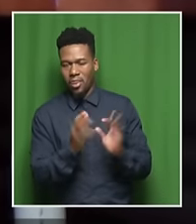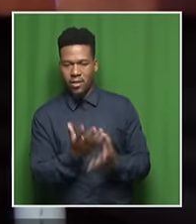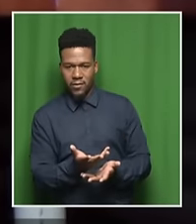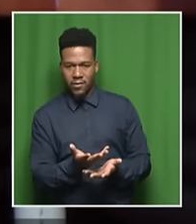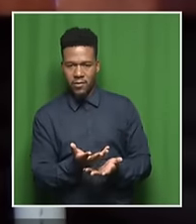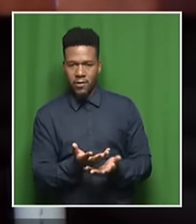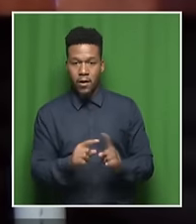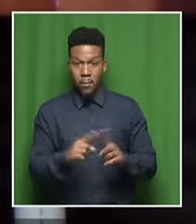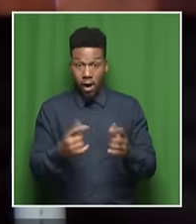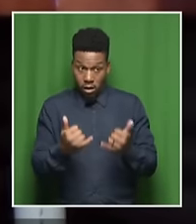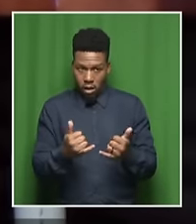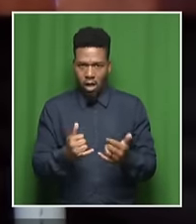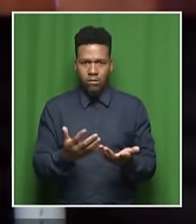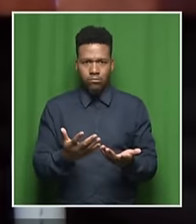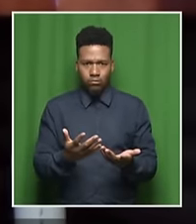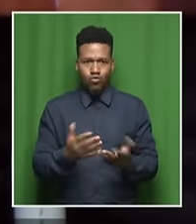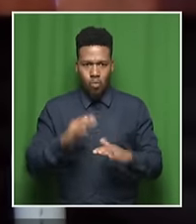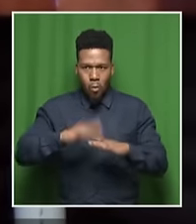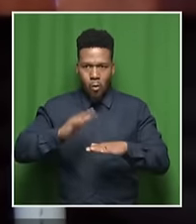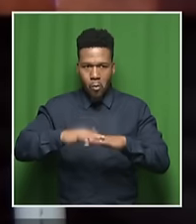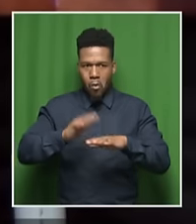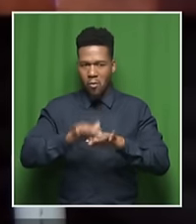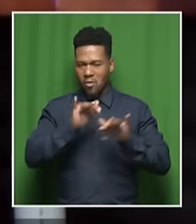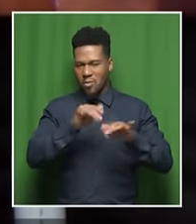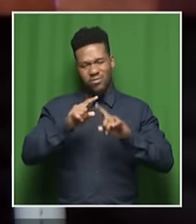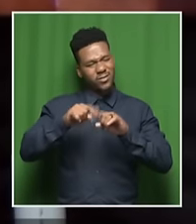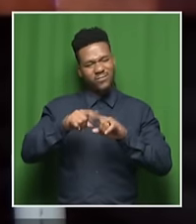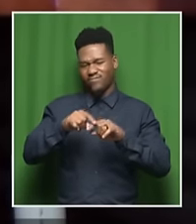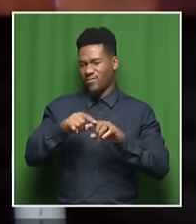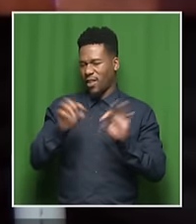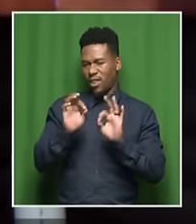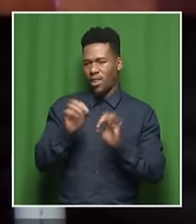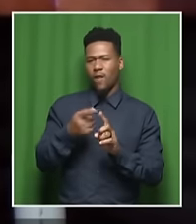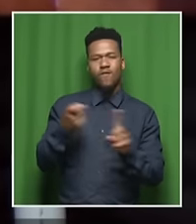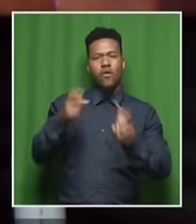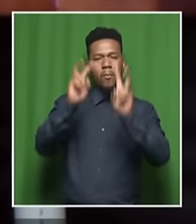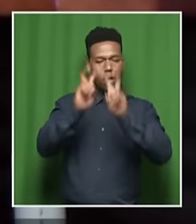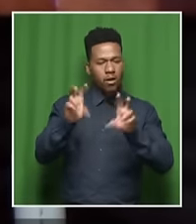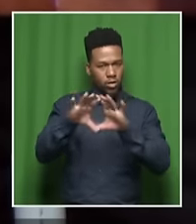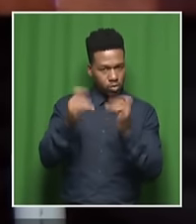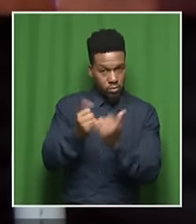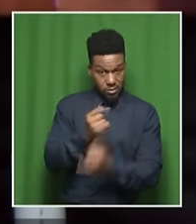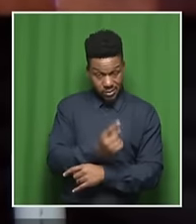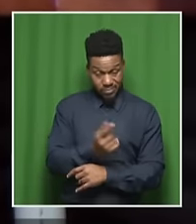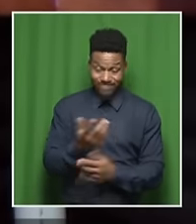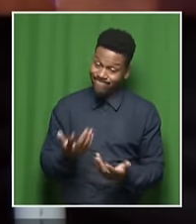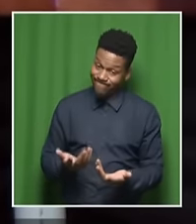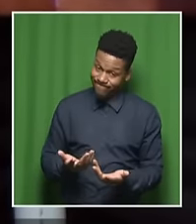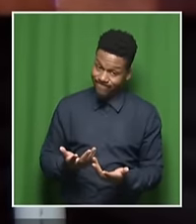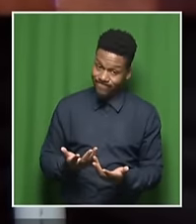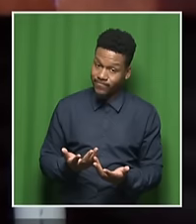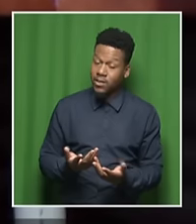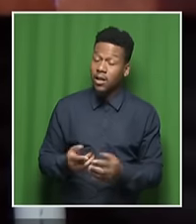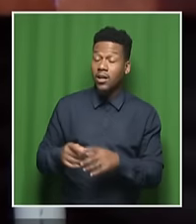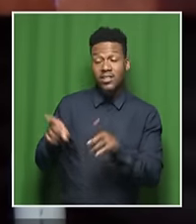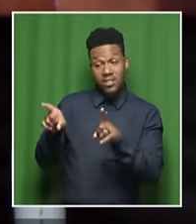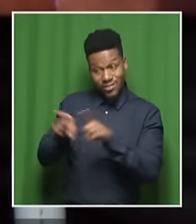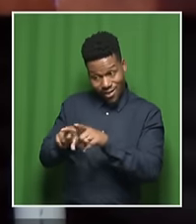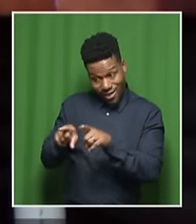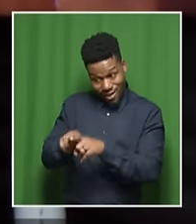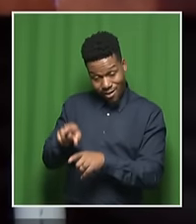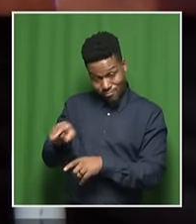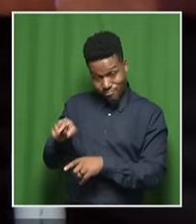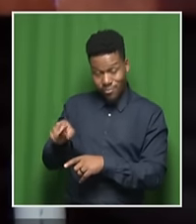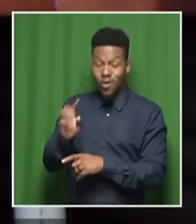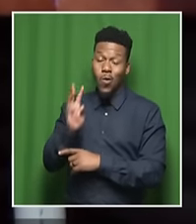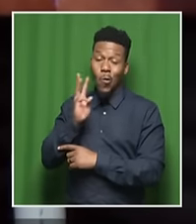but increasingly irrelevant. But many shopping centers today no longer need Eskom to survive. And you've got to start seeing the same in the water sector, where